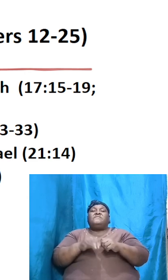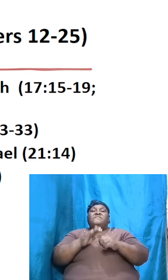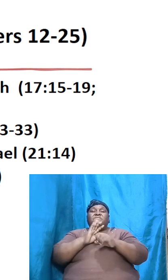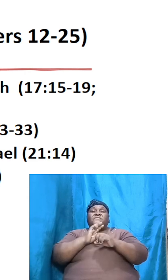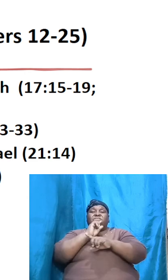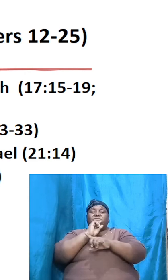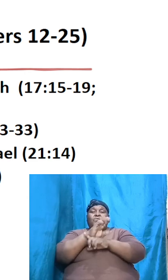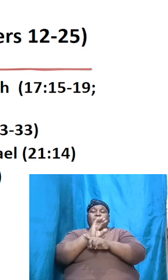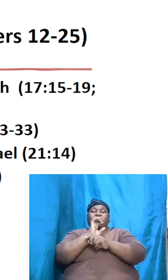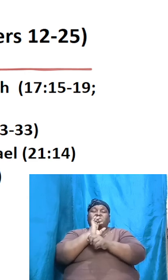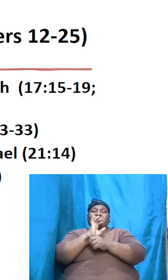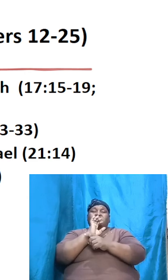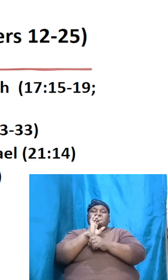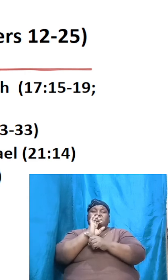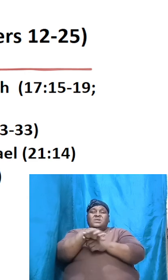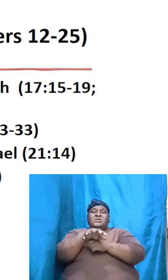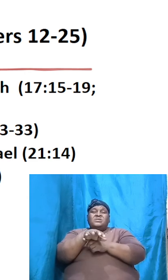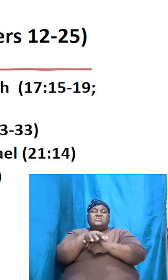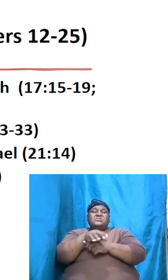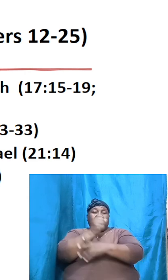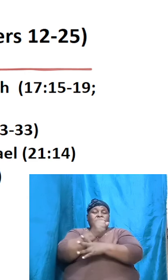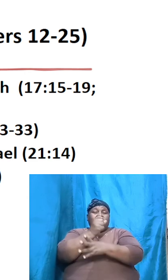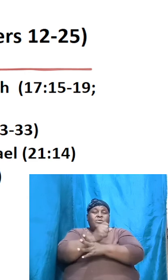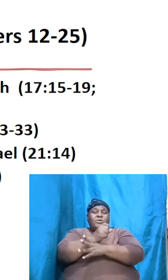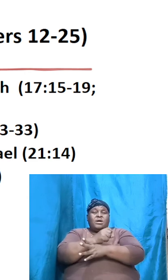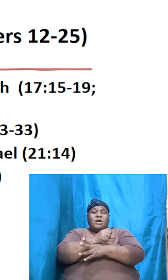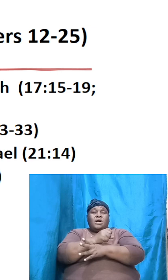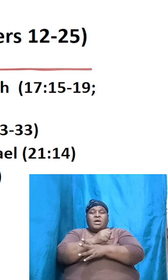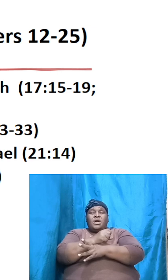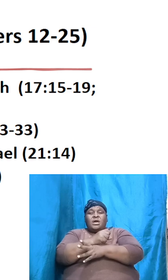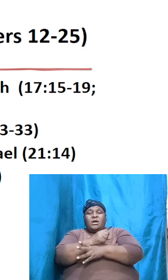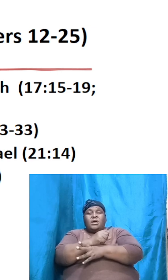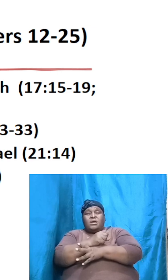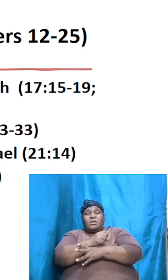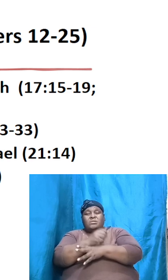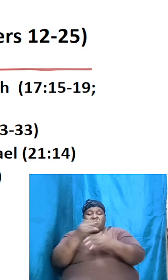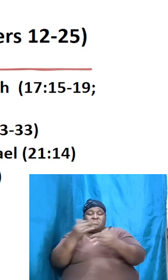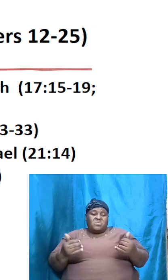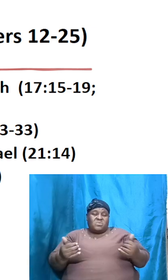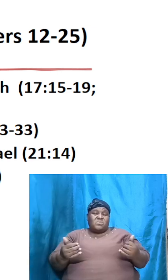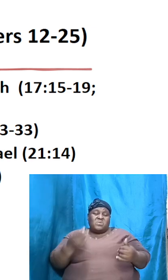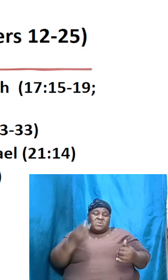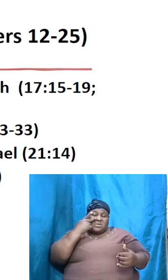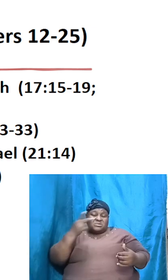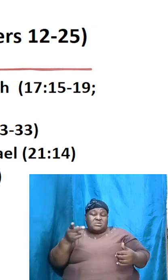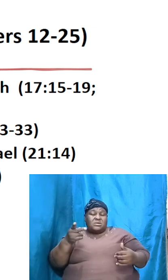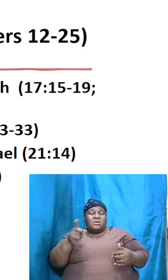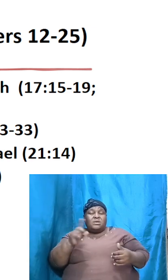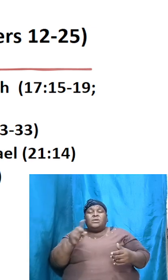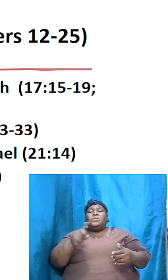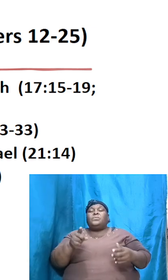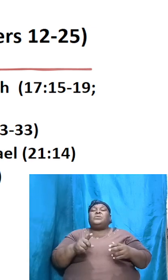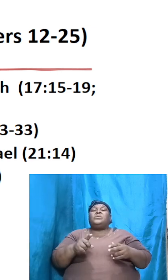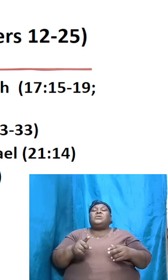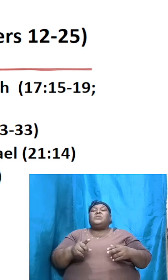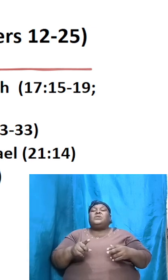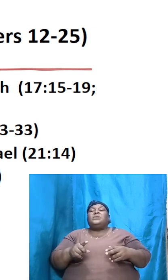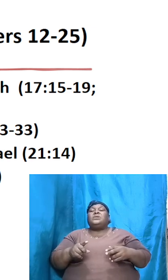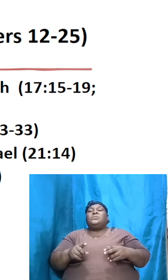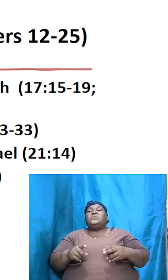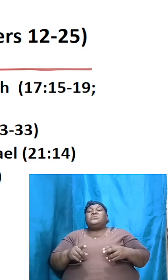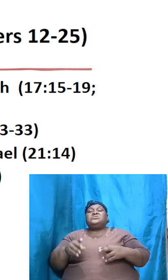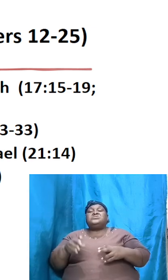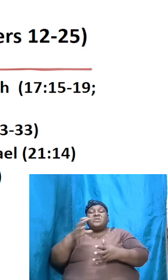now when she have her own and she said there was rivalry between the two boys she decided that look here he